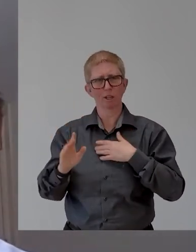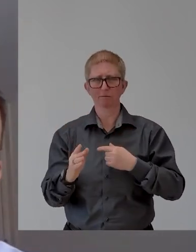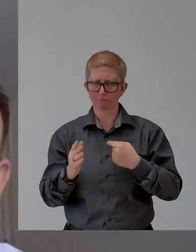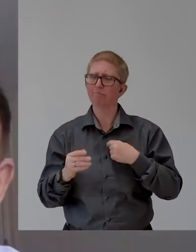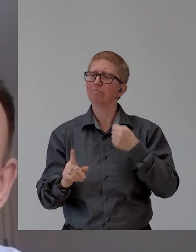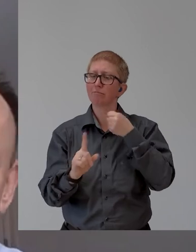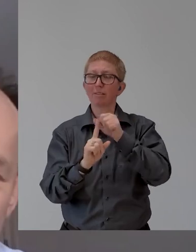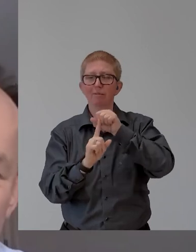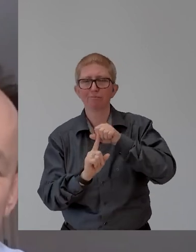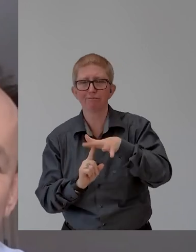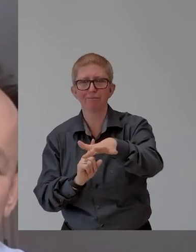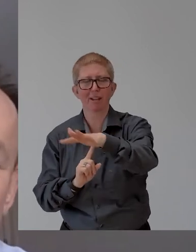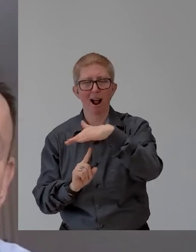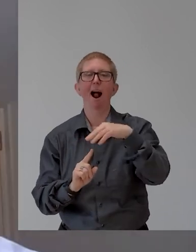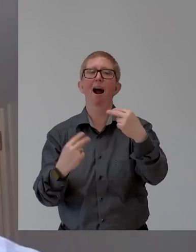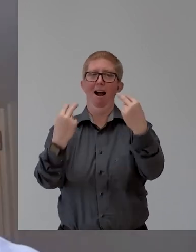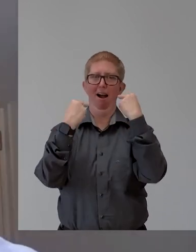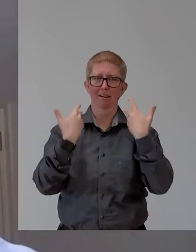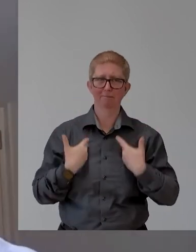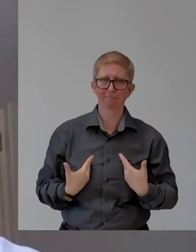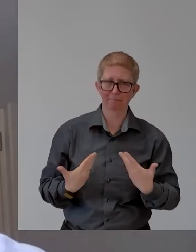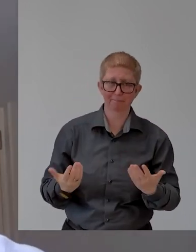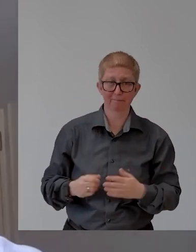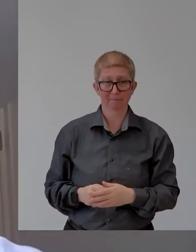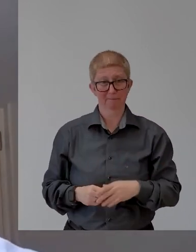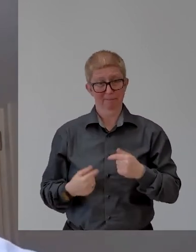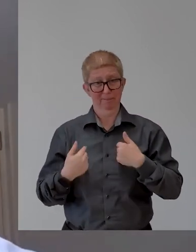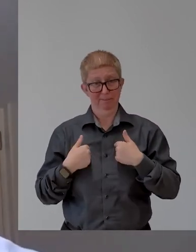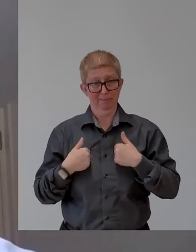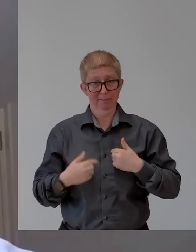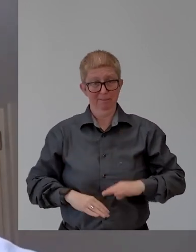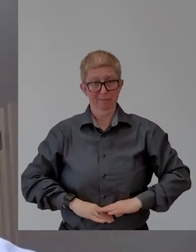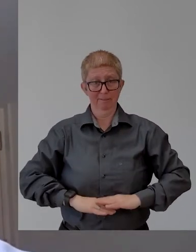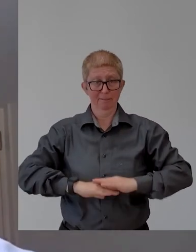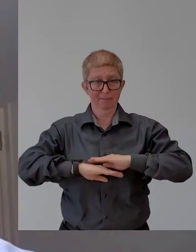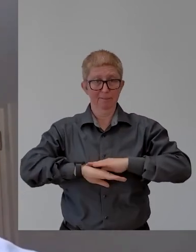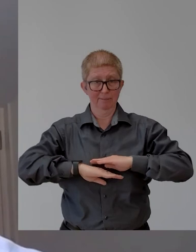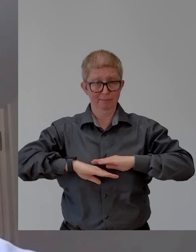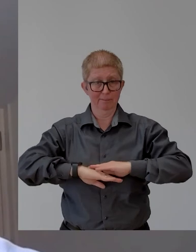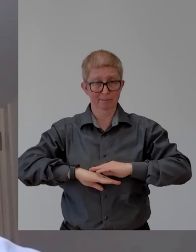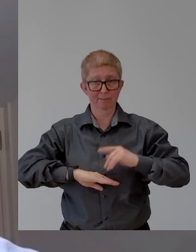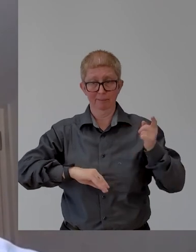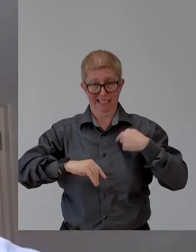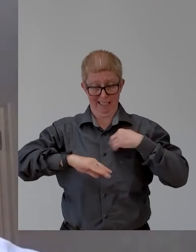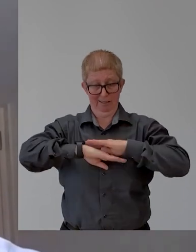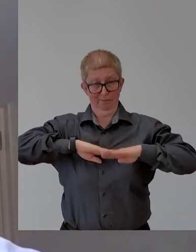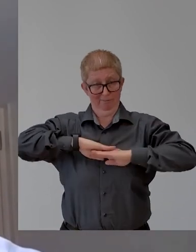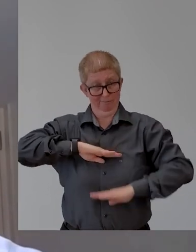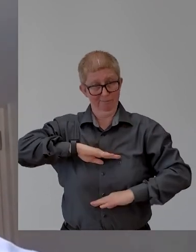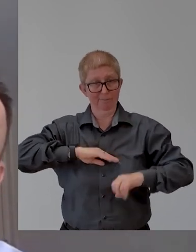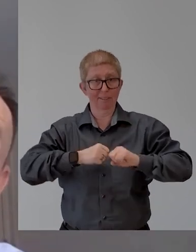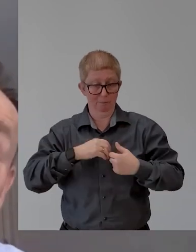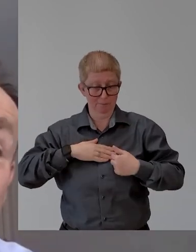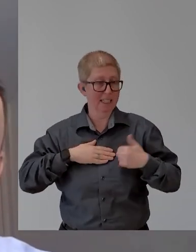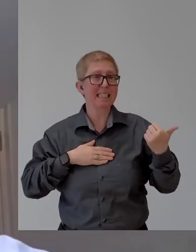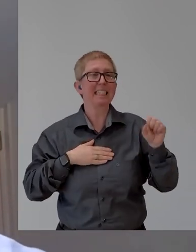I've got a much higher injury than Steve. Uh, so there are different problems with that, but track travel in particular is a challenge.